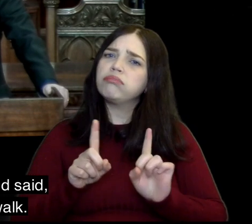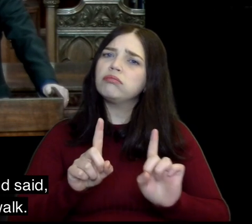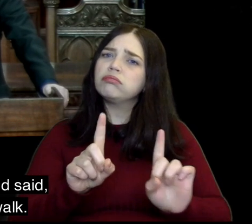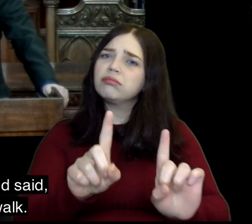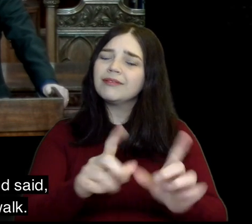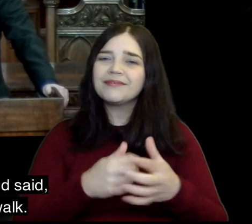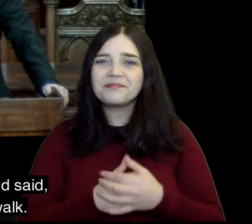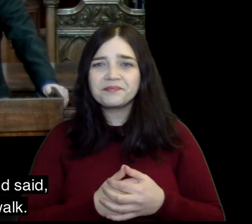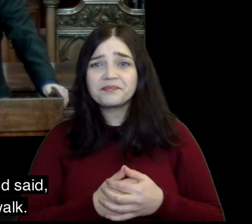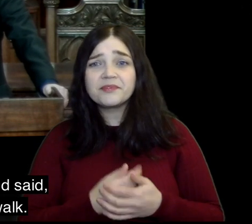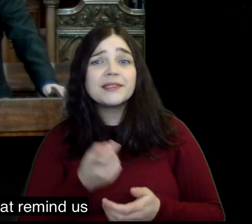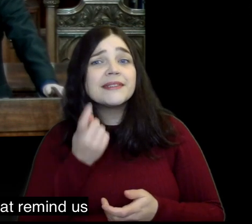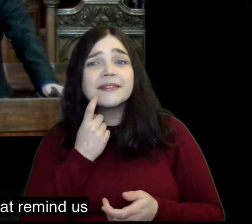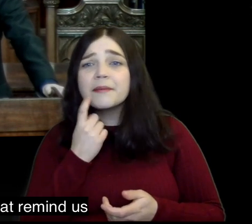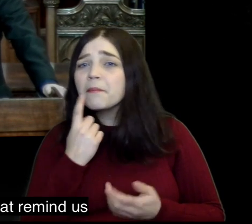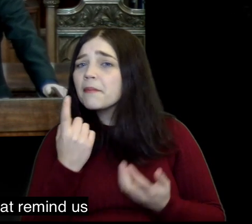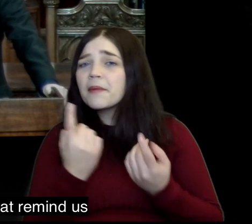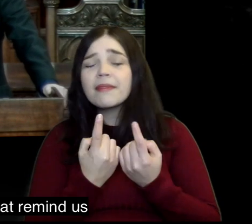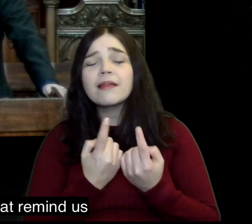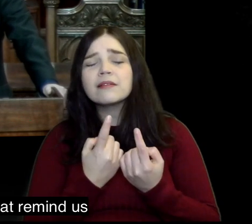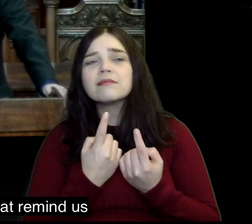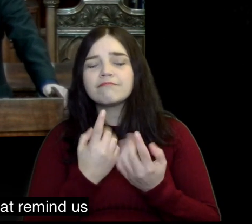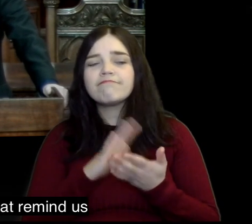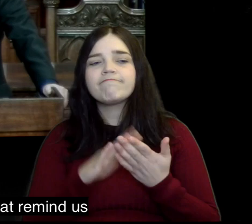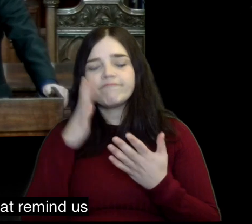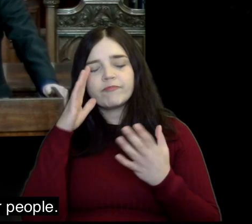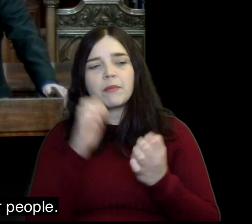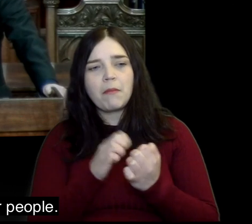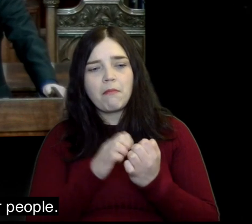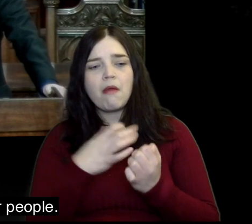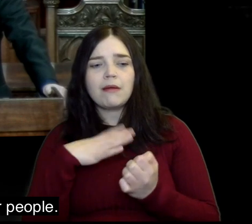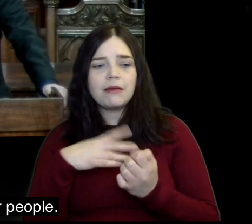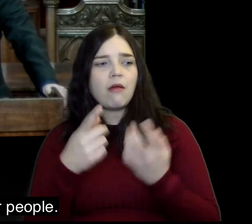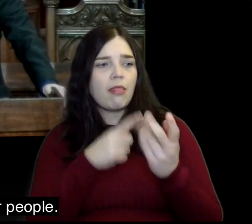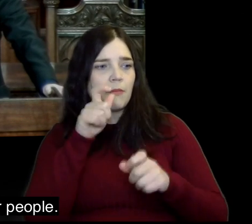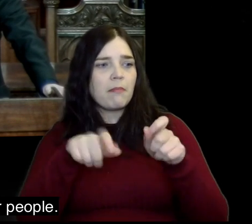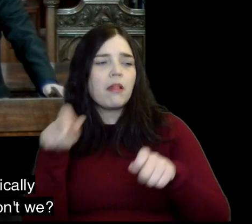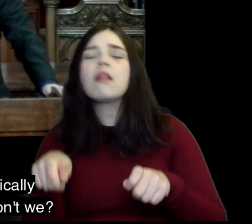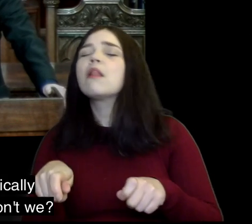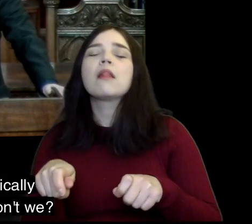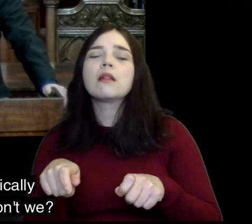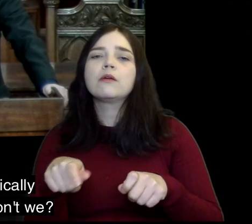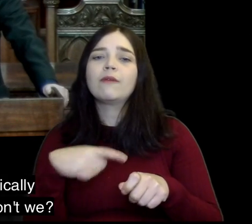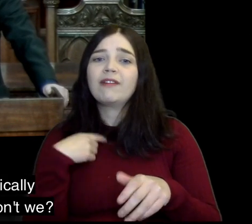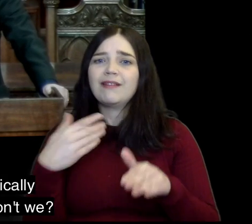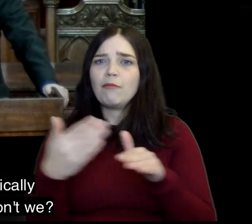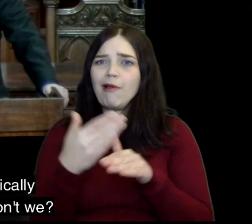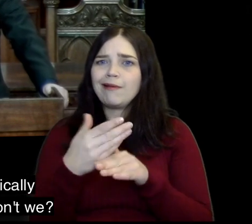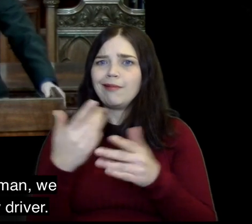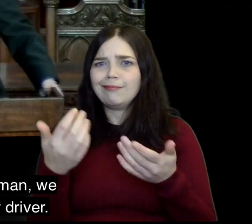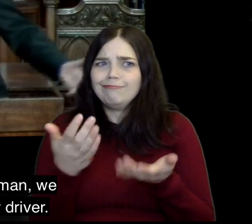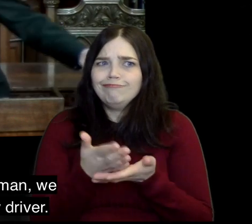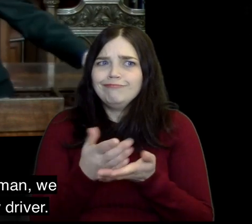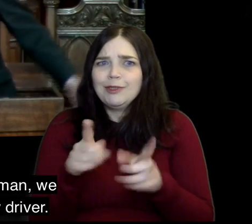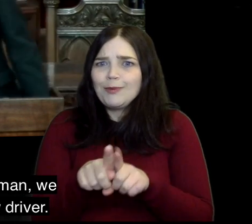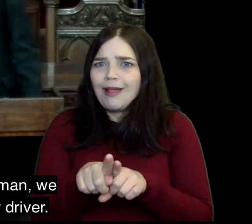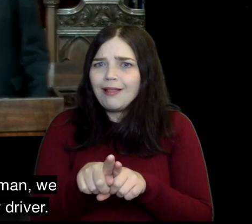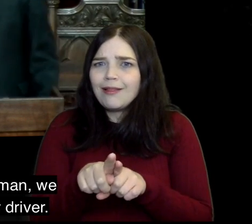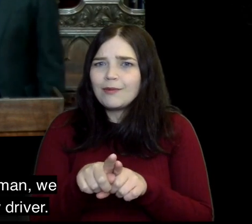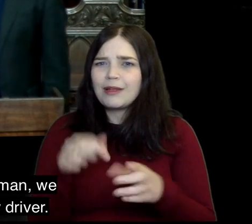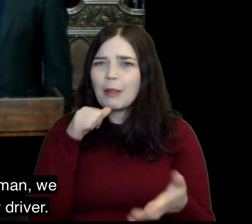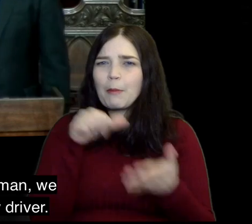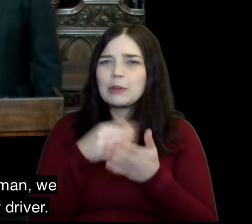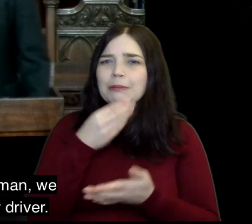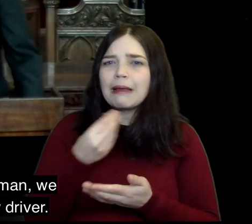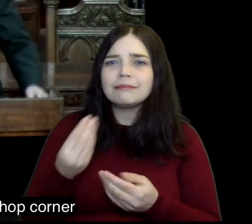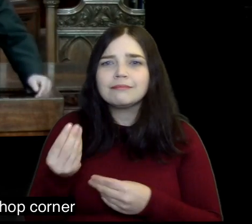and another friend said let's go for a walk these simple things that remind us that we need other people we find it practically at